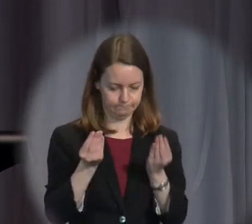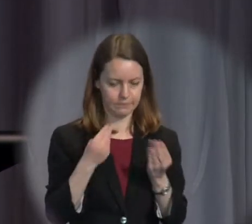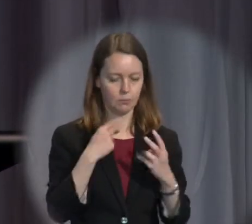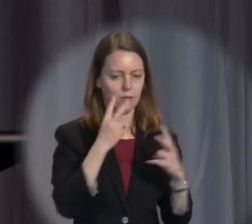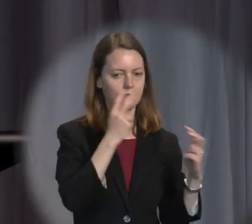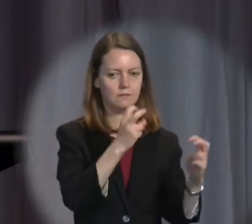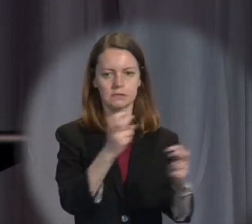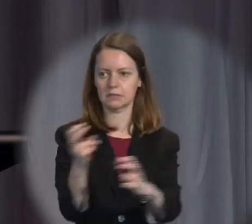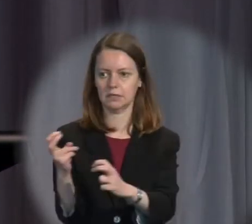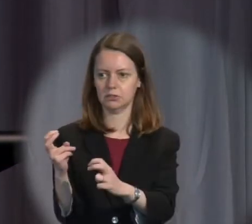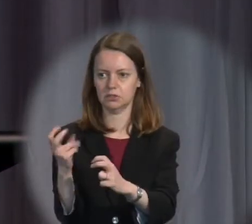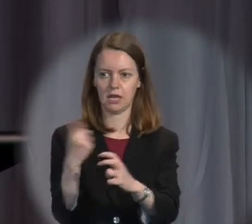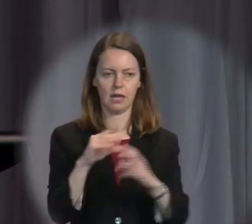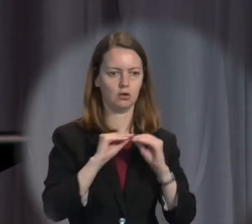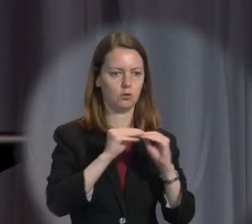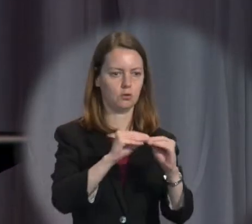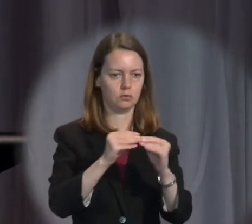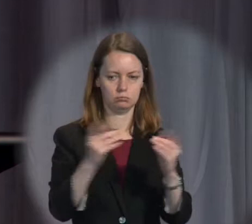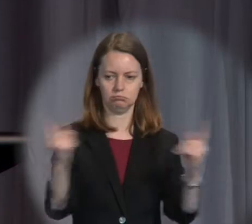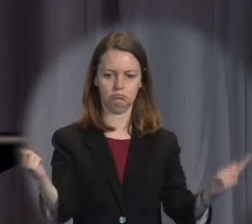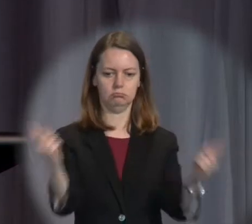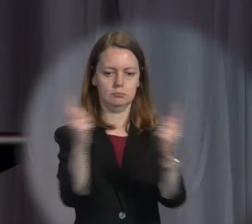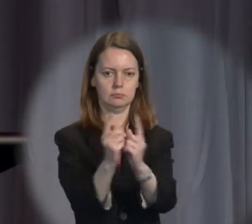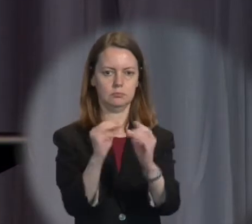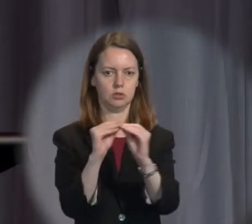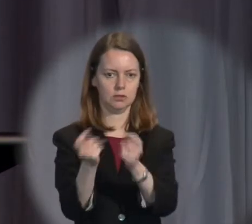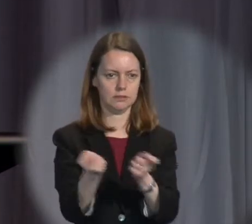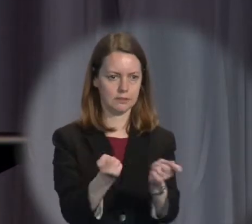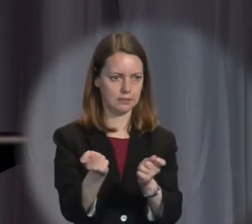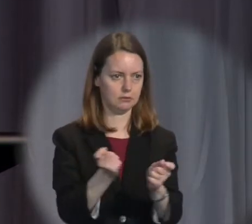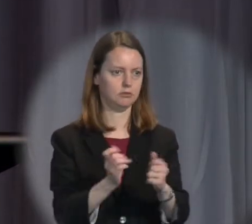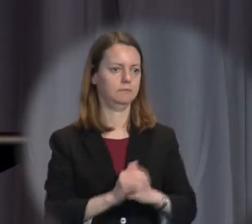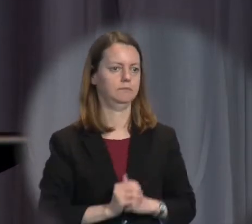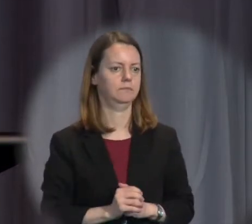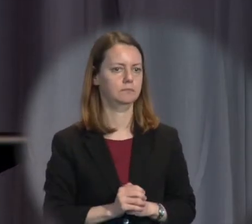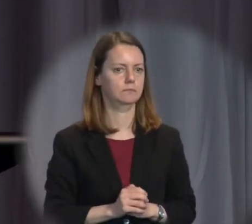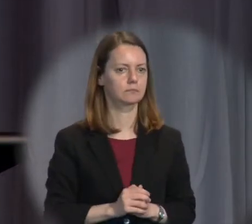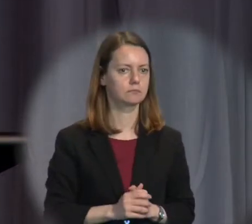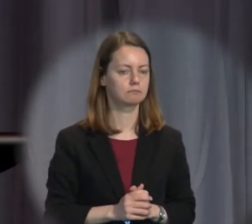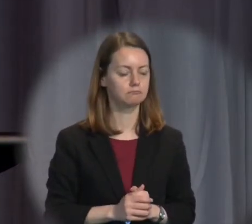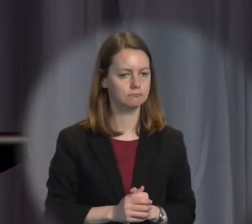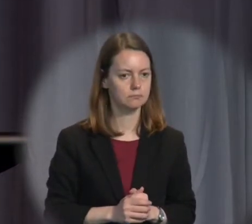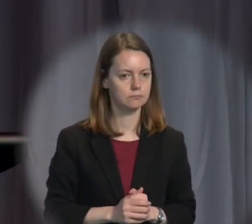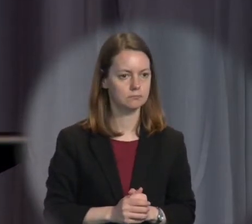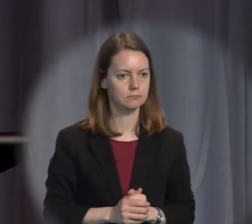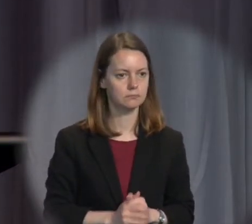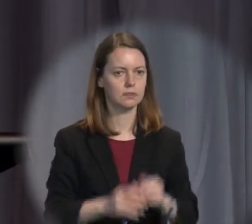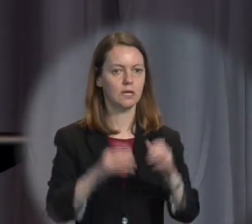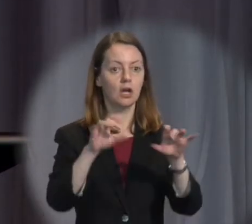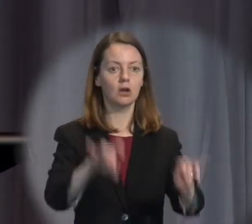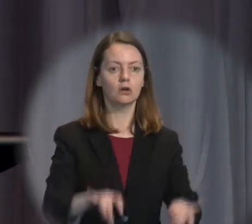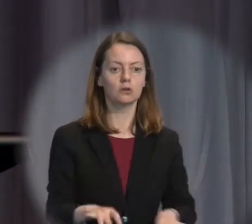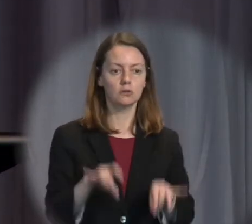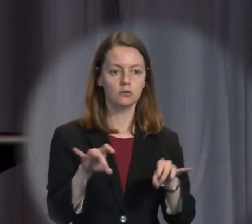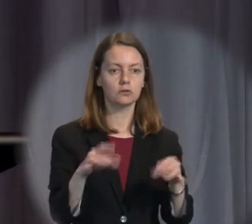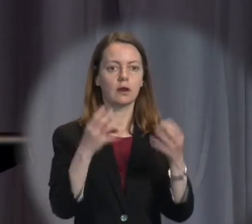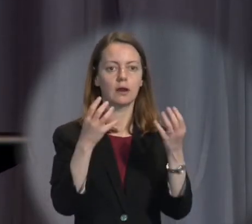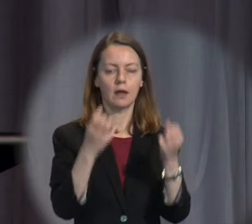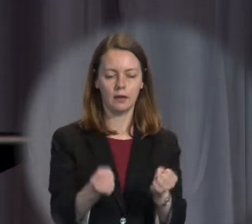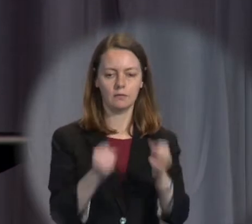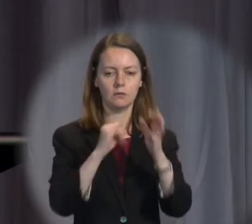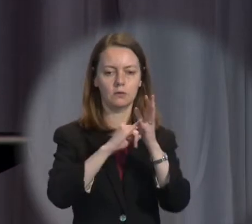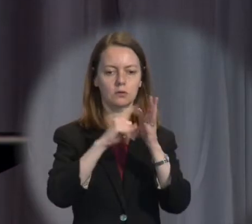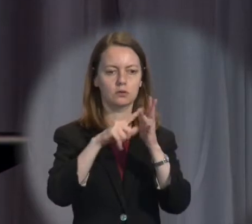and through conciliation. So you can get a level of access to social justice for practical